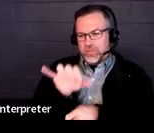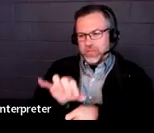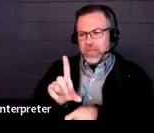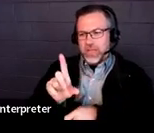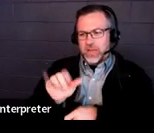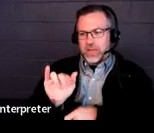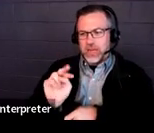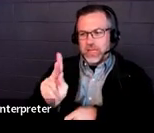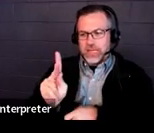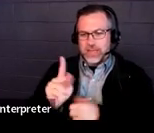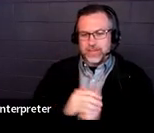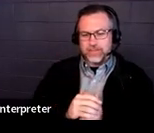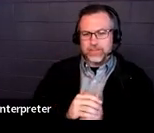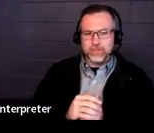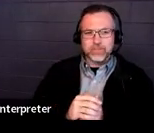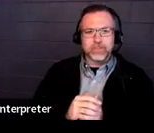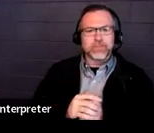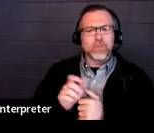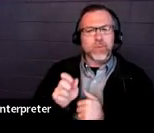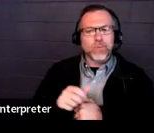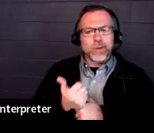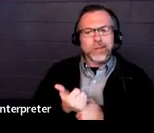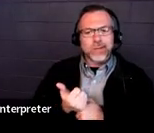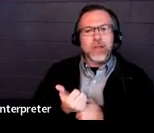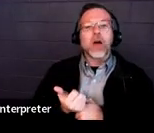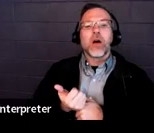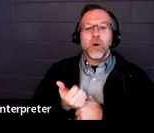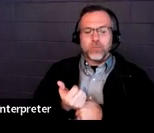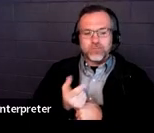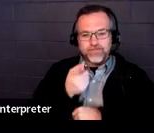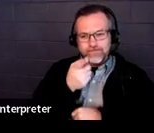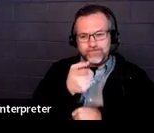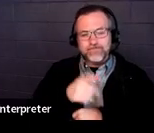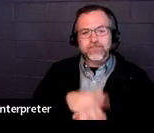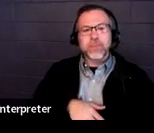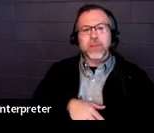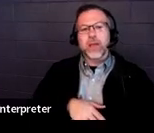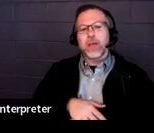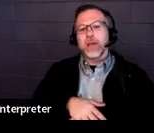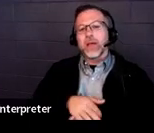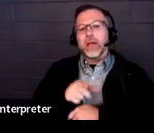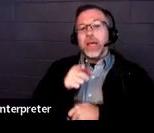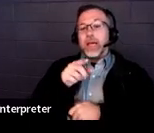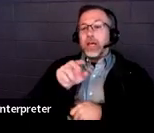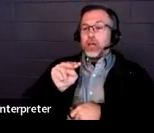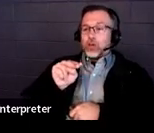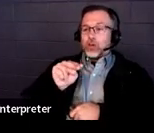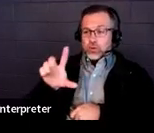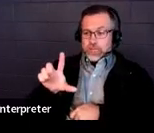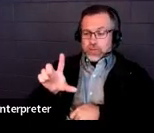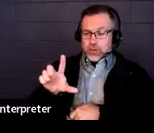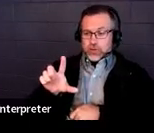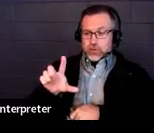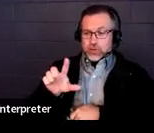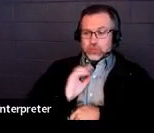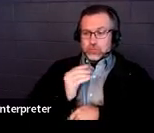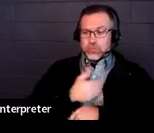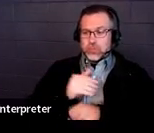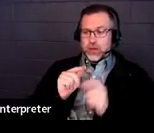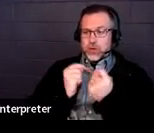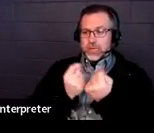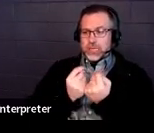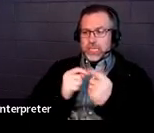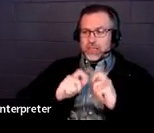Let's see. What else? Oh, and we have our, this is a newsletter that our team is putting out quarterly.